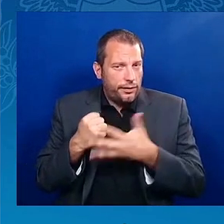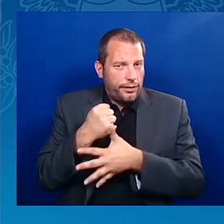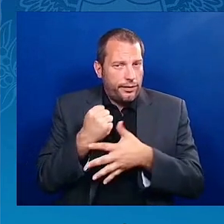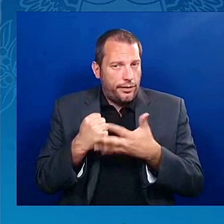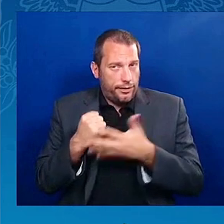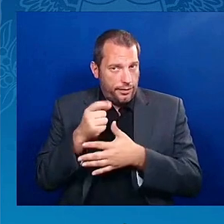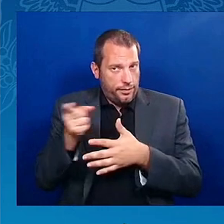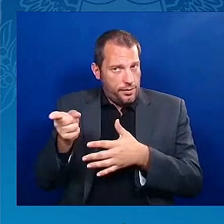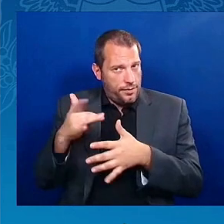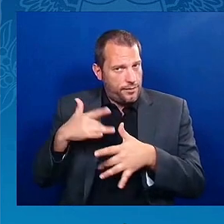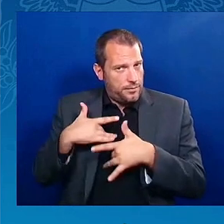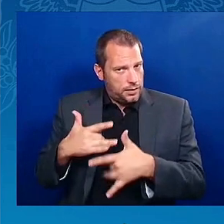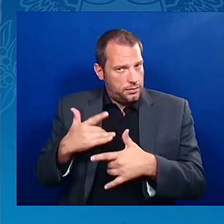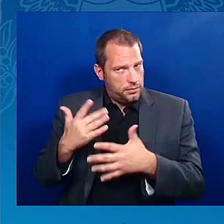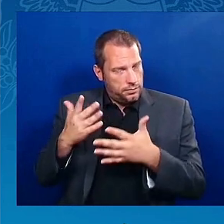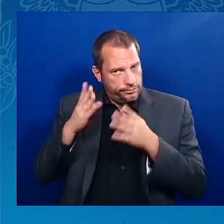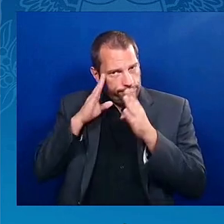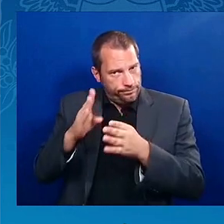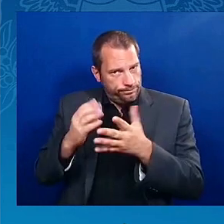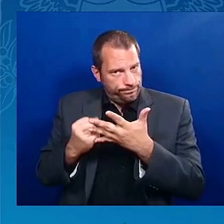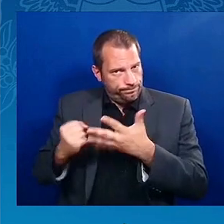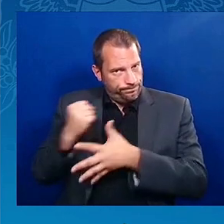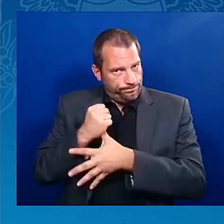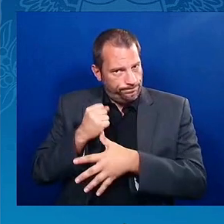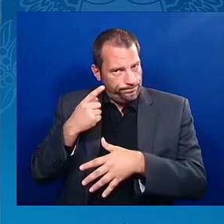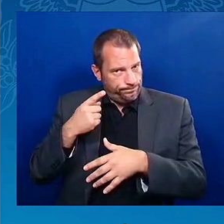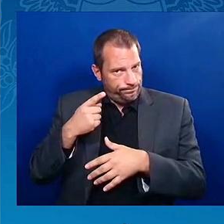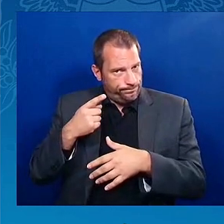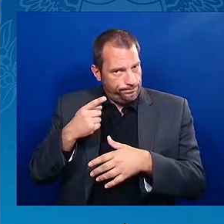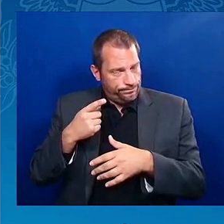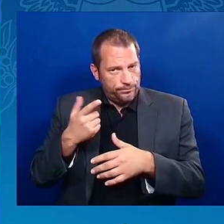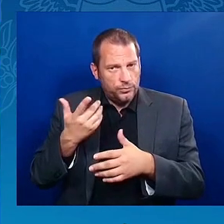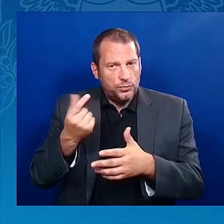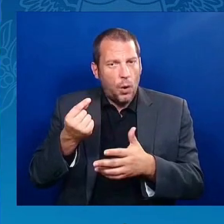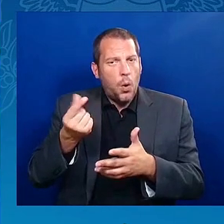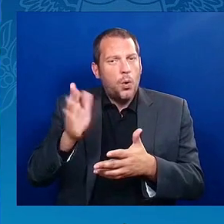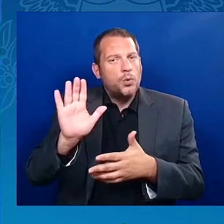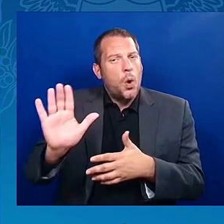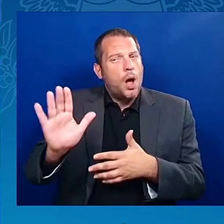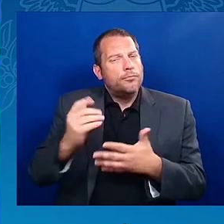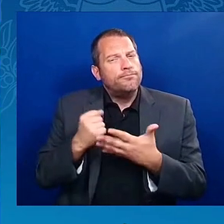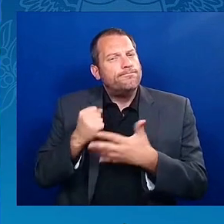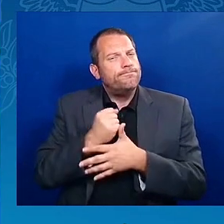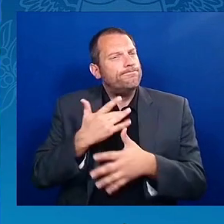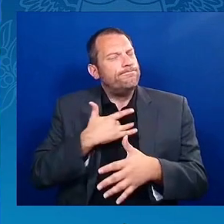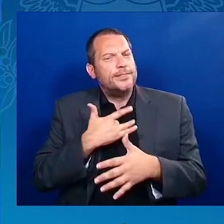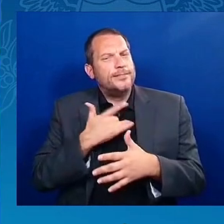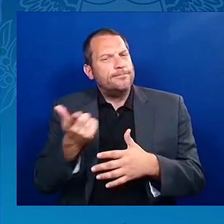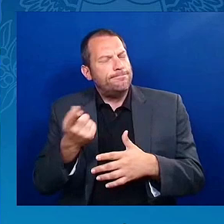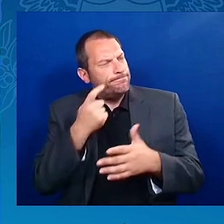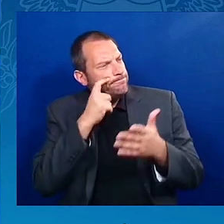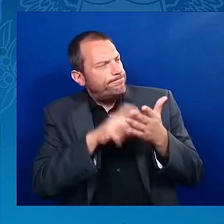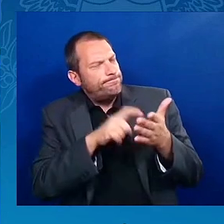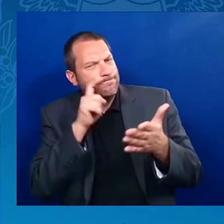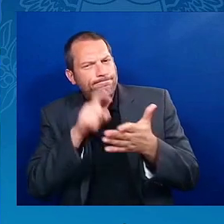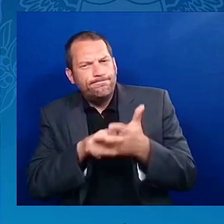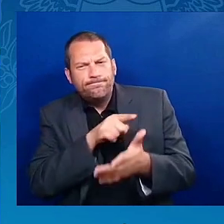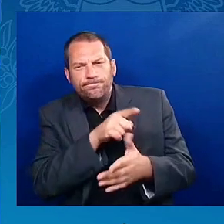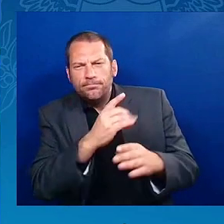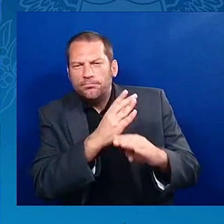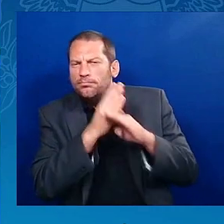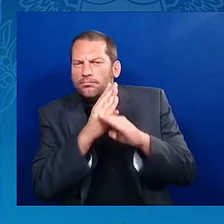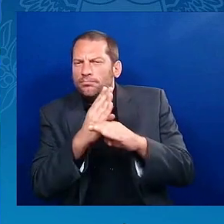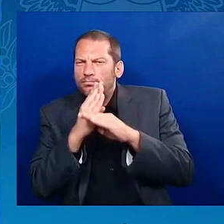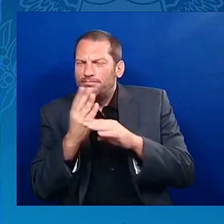that's being presented in front of all of us as we try to gain housing. So you're right, Steve. mean, back when I was Attorney General of California,